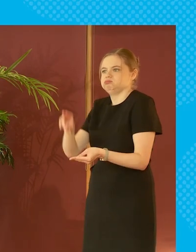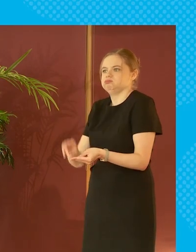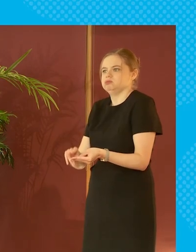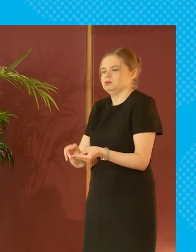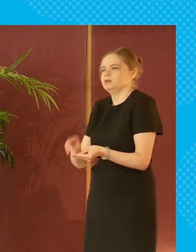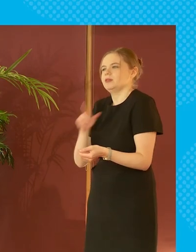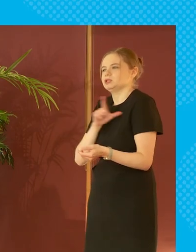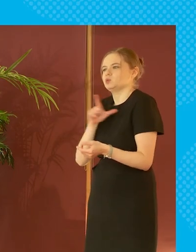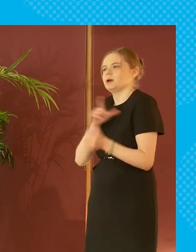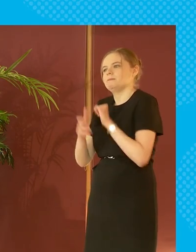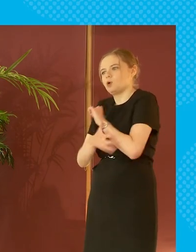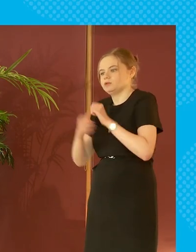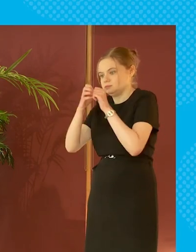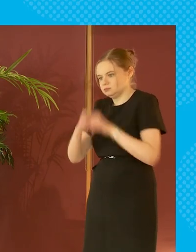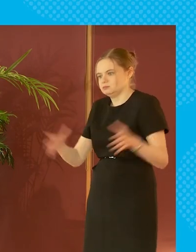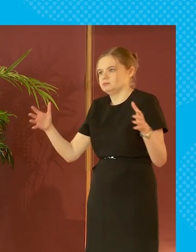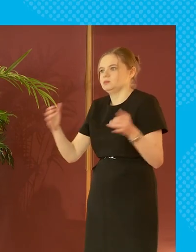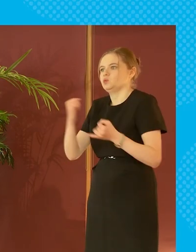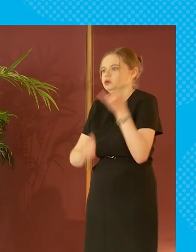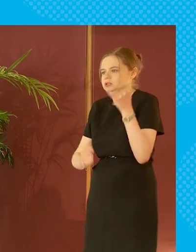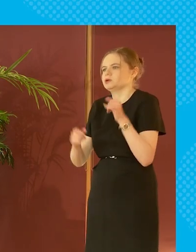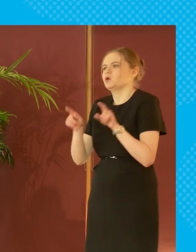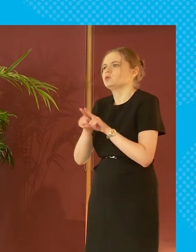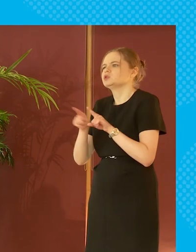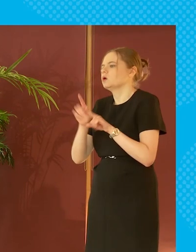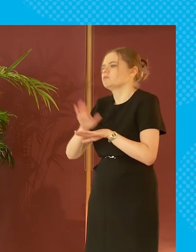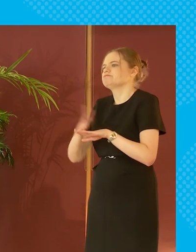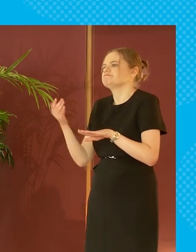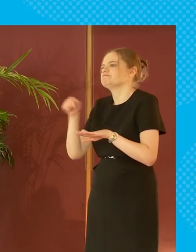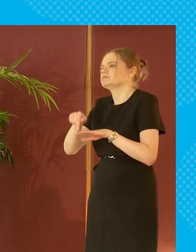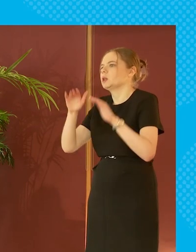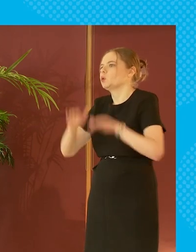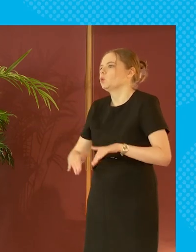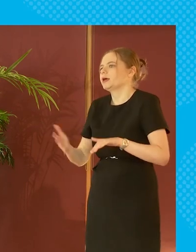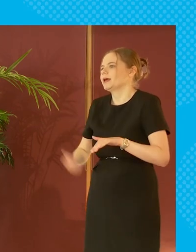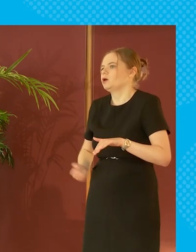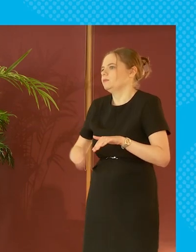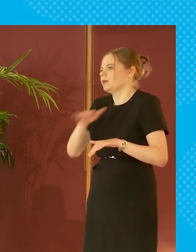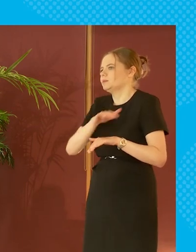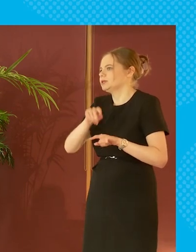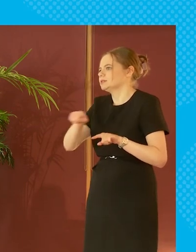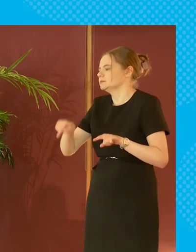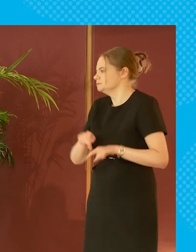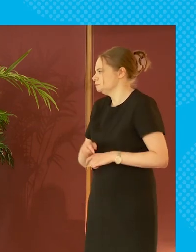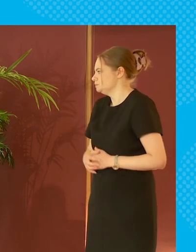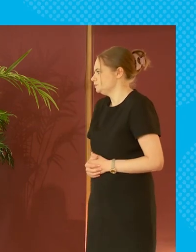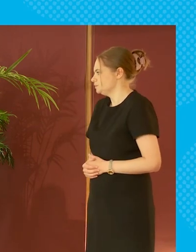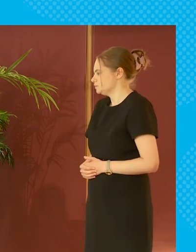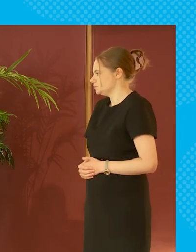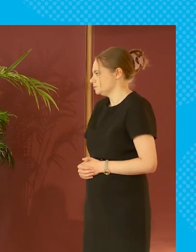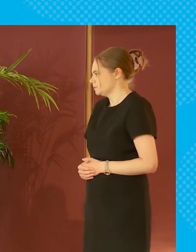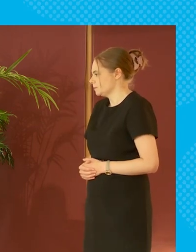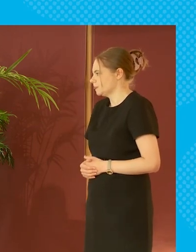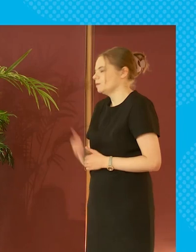see the increase in poverty and actually less concern for income households low income households and we were talking earlier about the